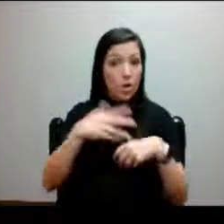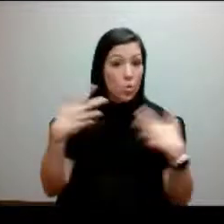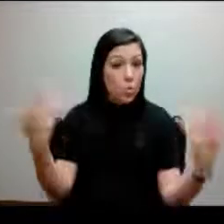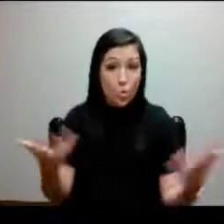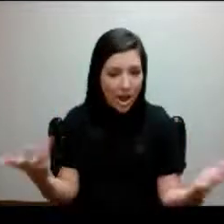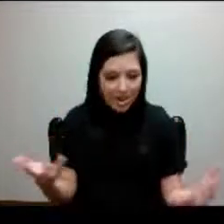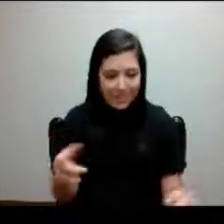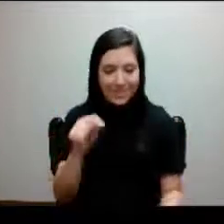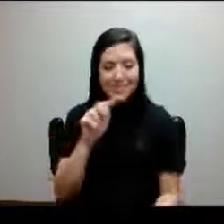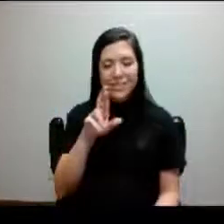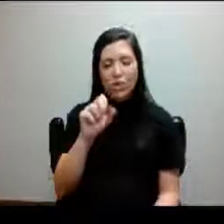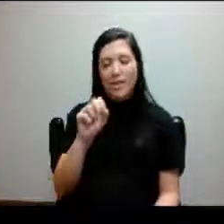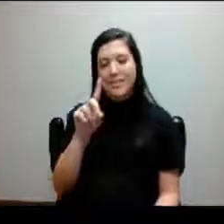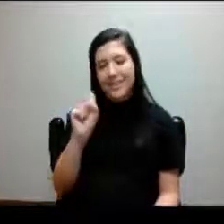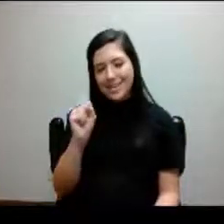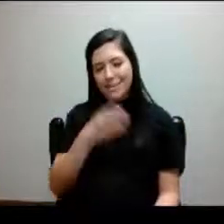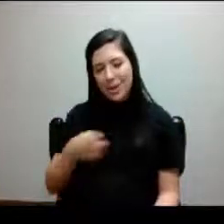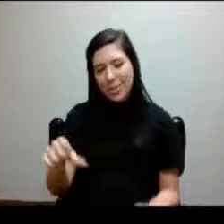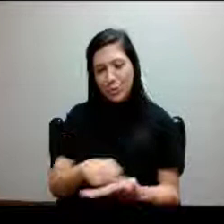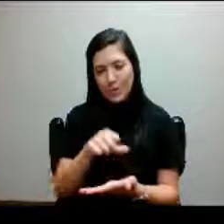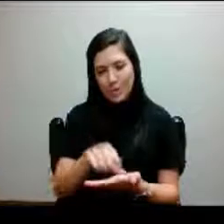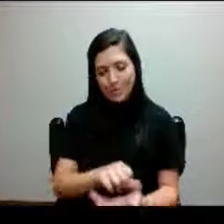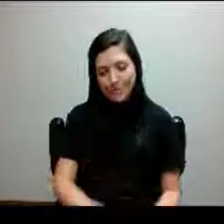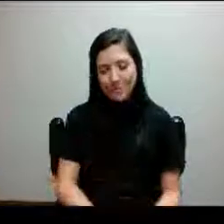TRSDS Blackboard site.